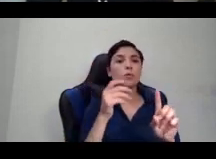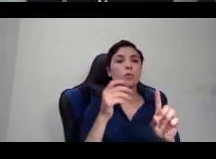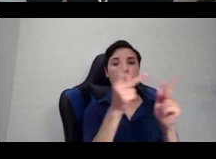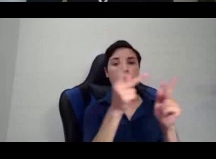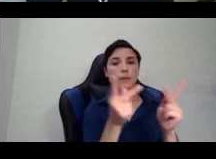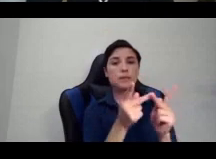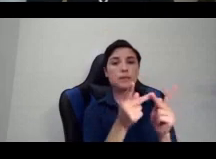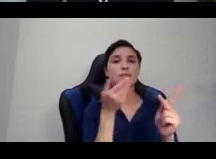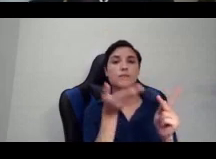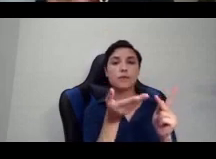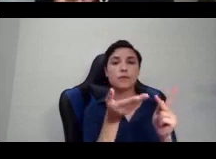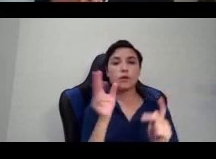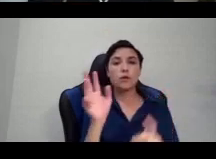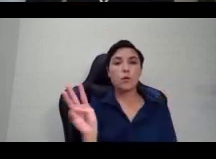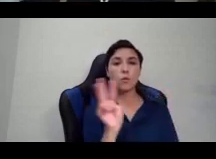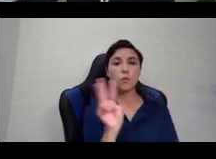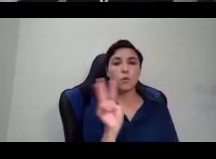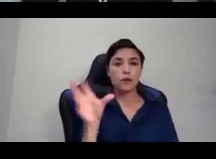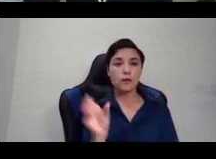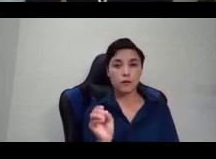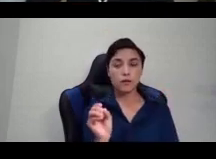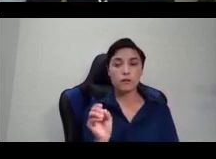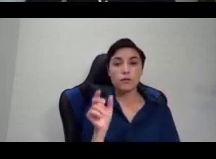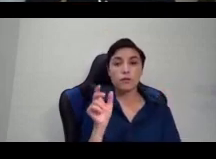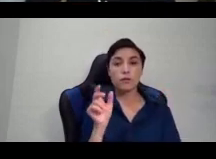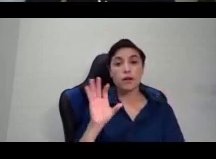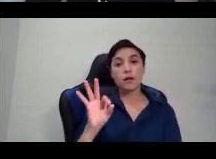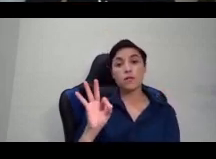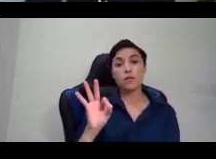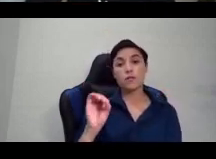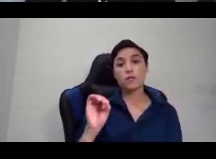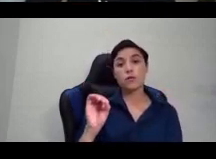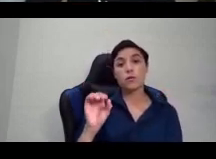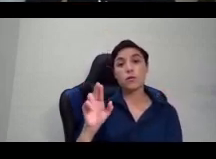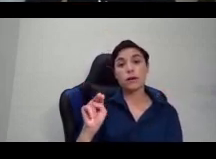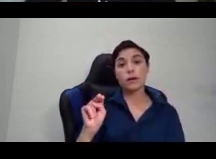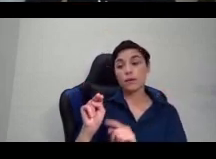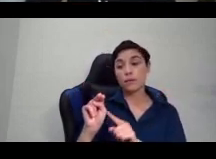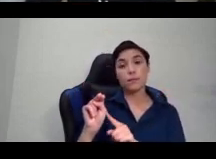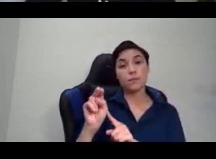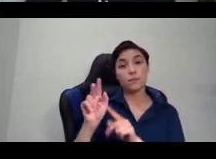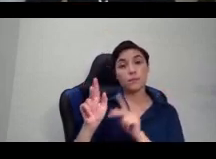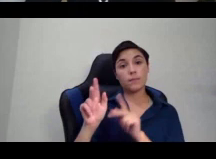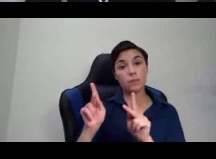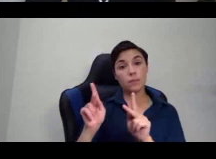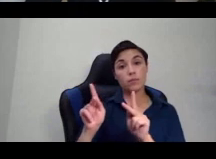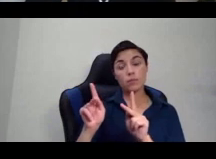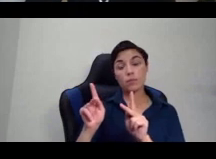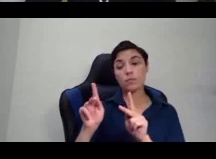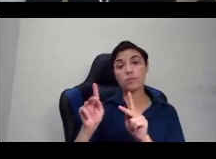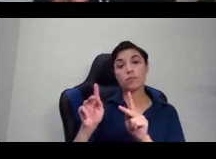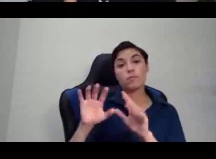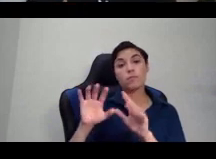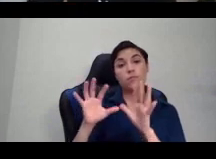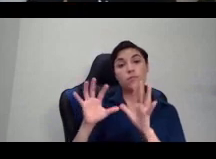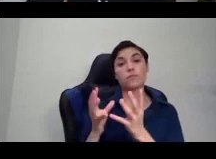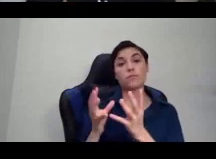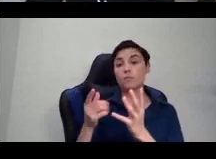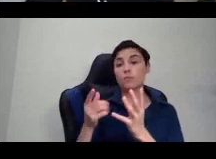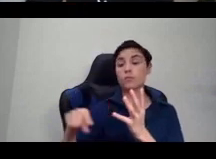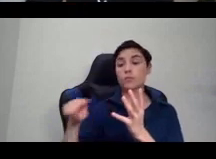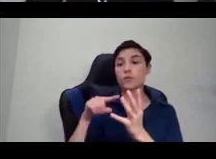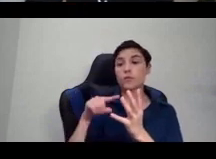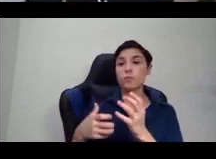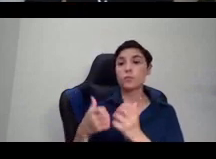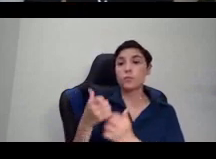are, that's F-O-N, they're most famous for giving voodun to the